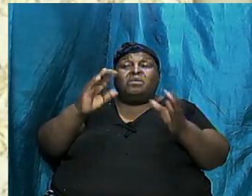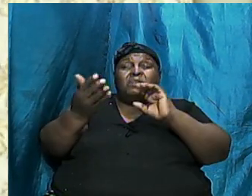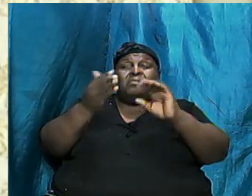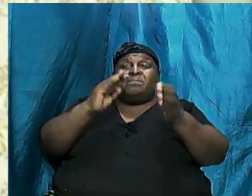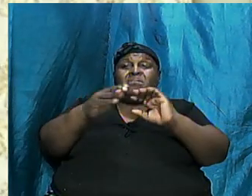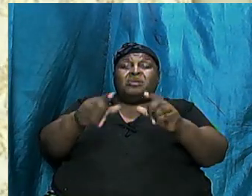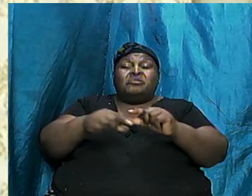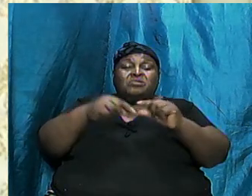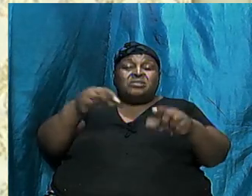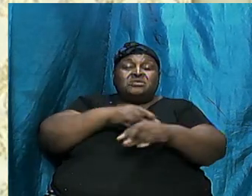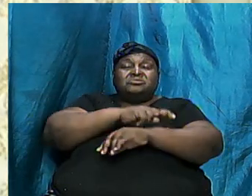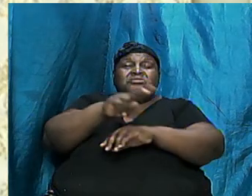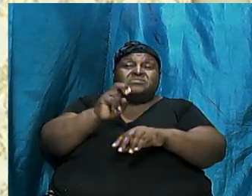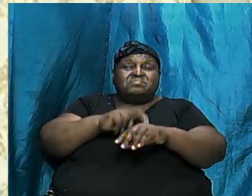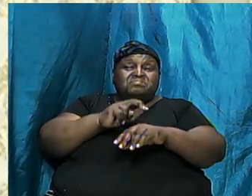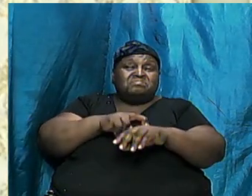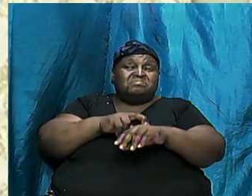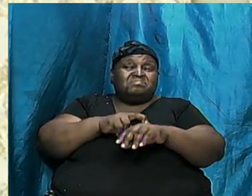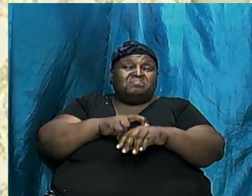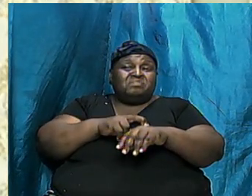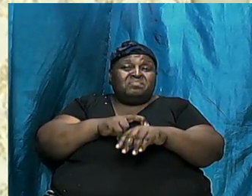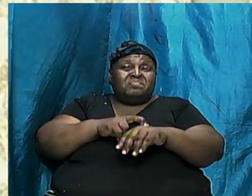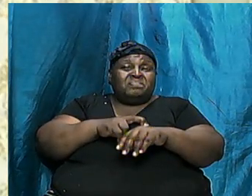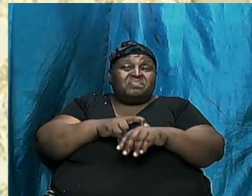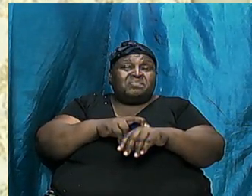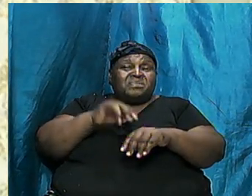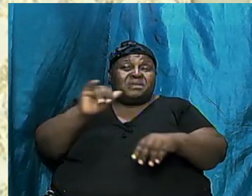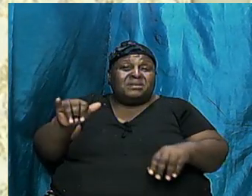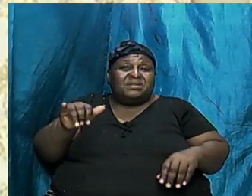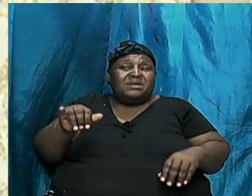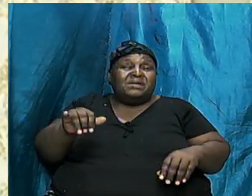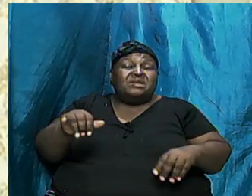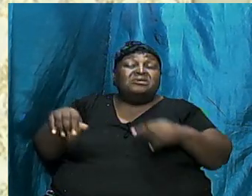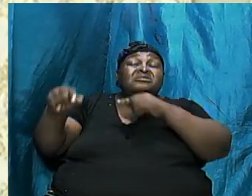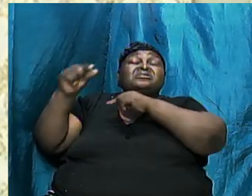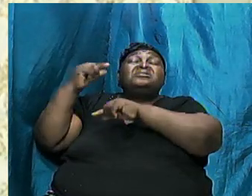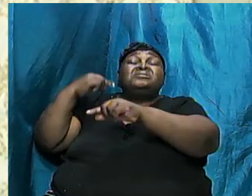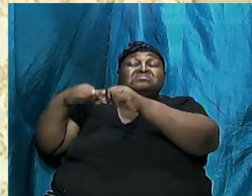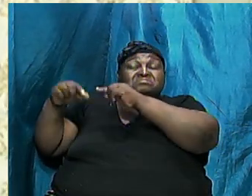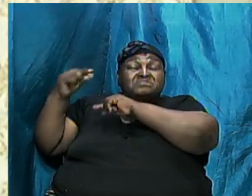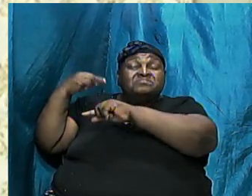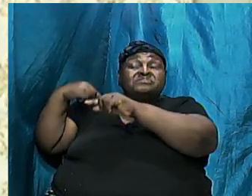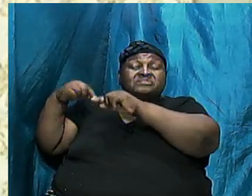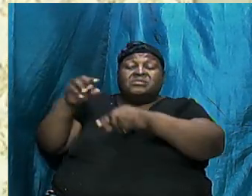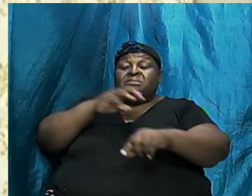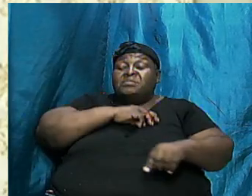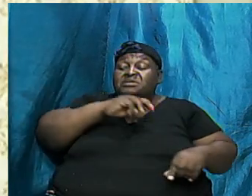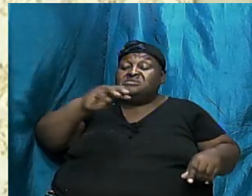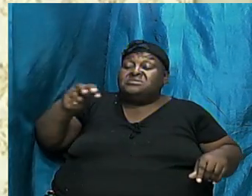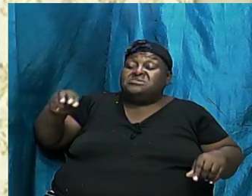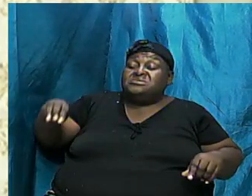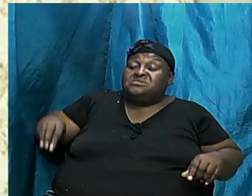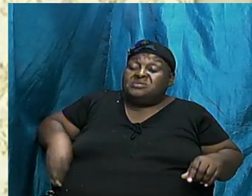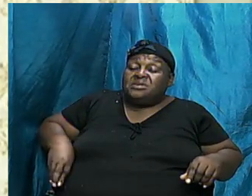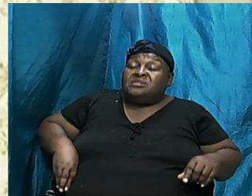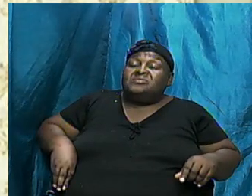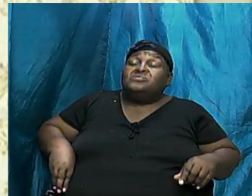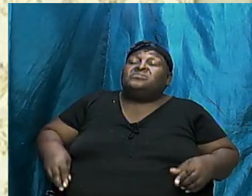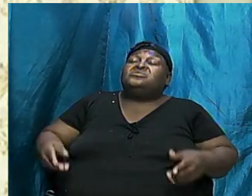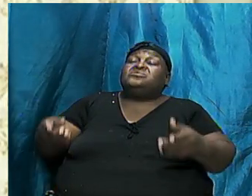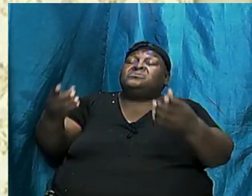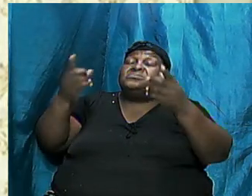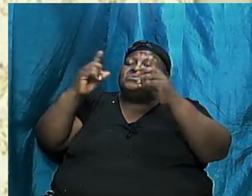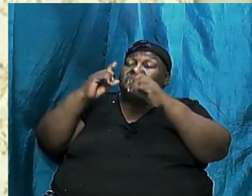Messianic Prophecy Was That The Lineage The Messiah Was Going To Come Not Through Ishmael